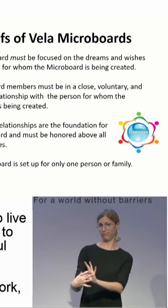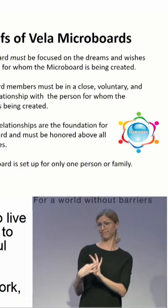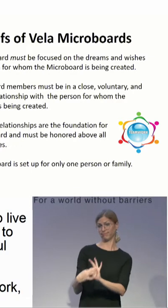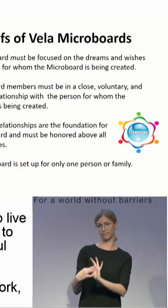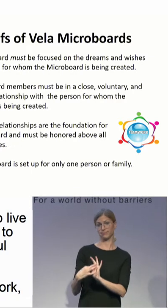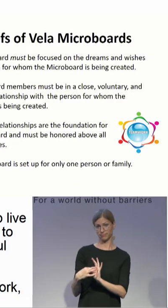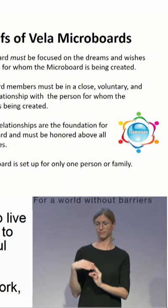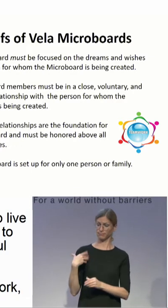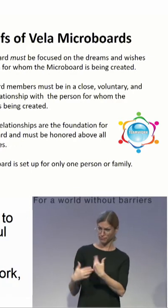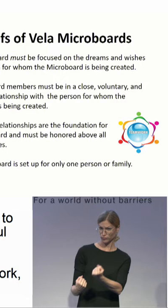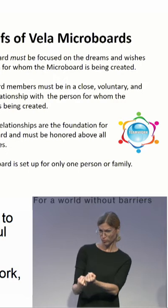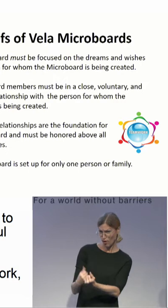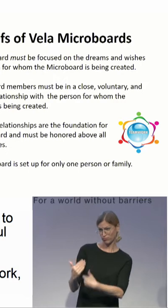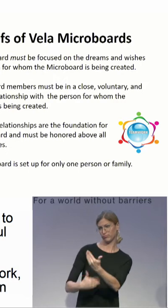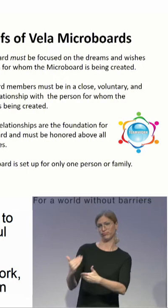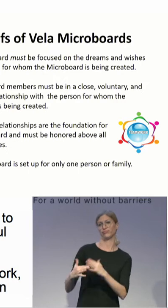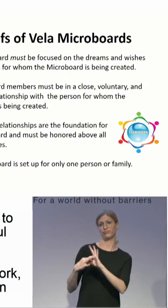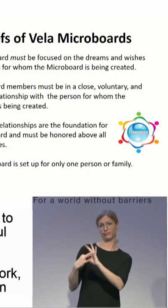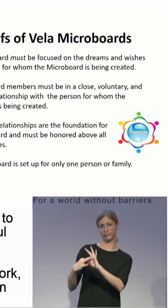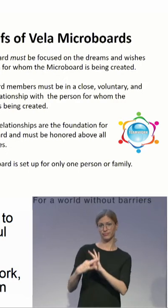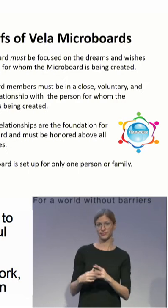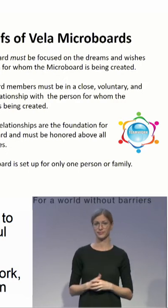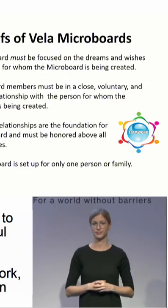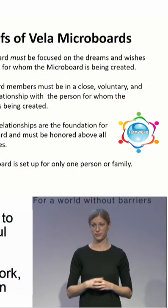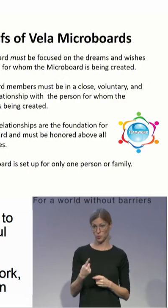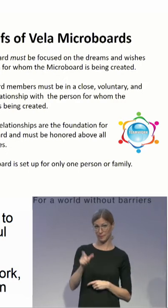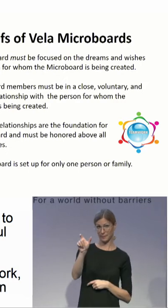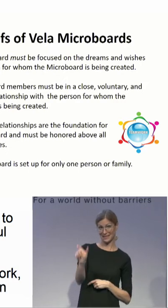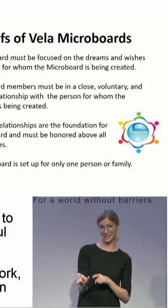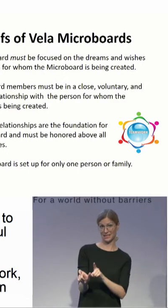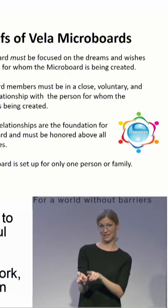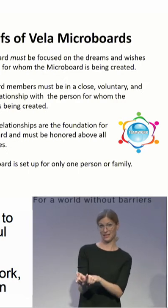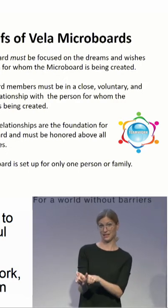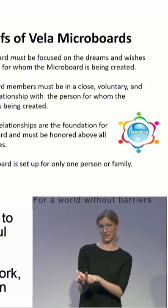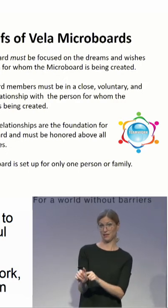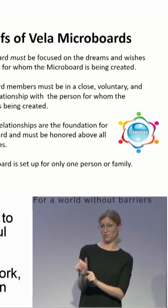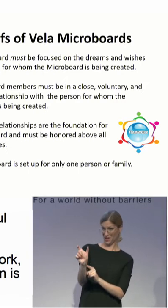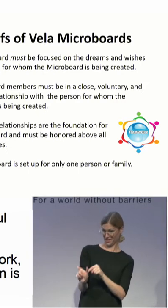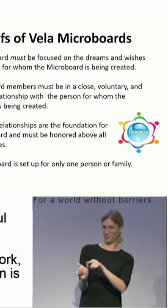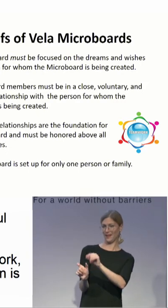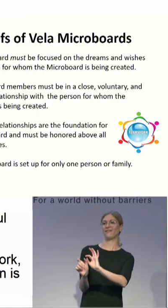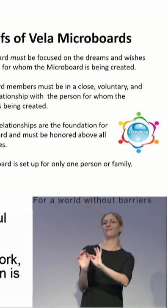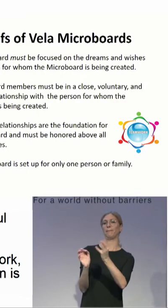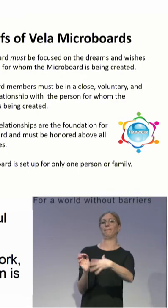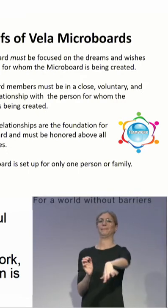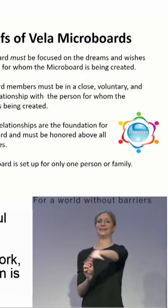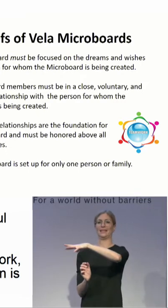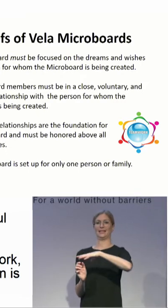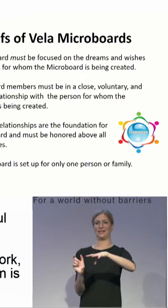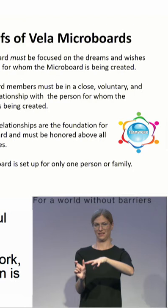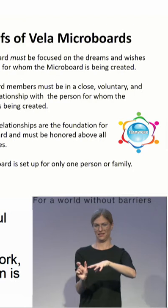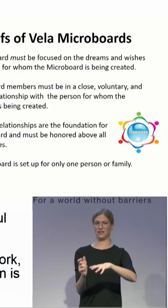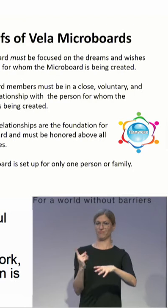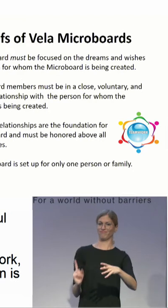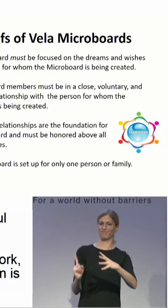it's set up for one person or one family. When we say one family, that's generally in Canada. If a child is under the age of consent, the micro board is established